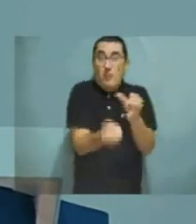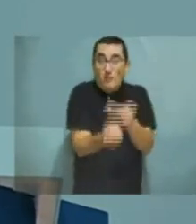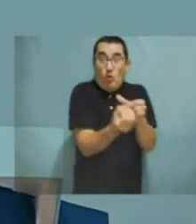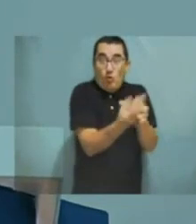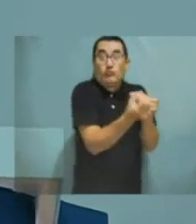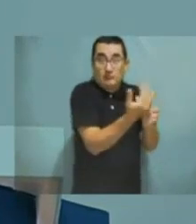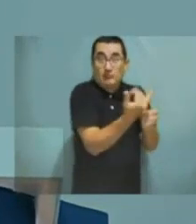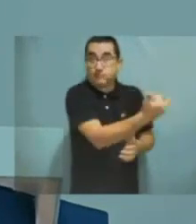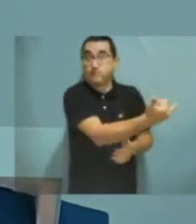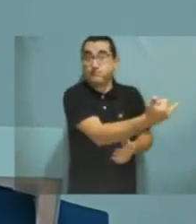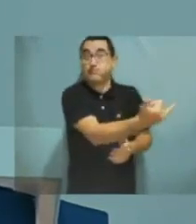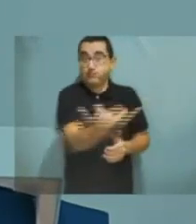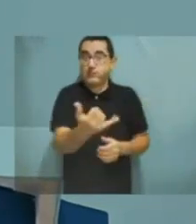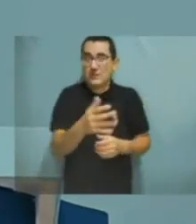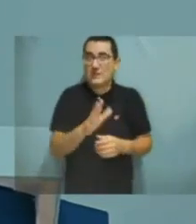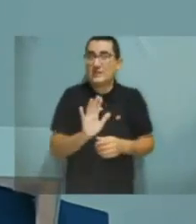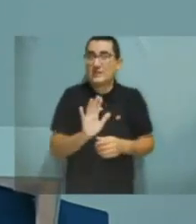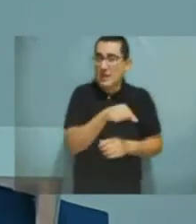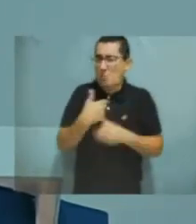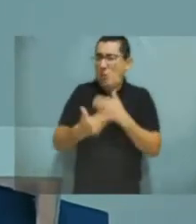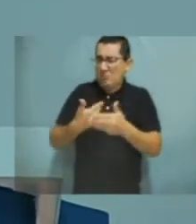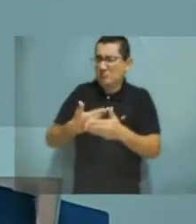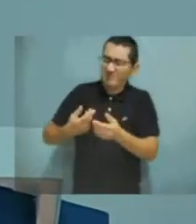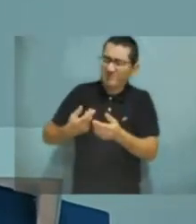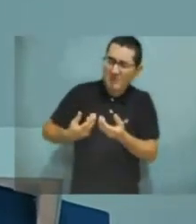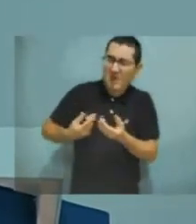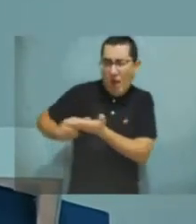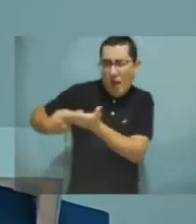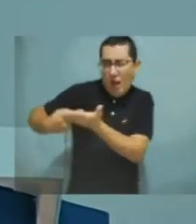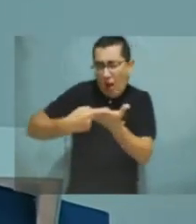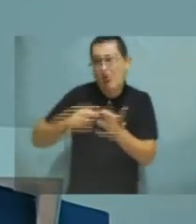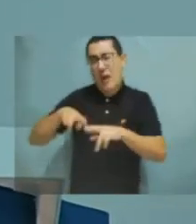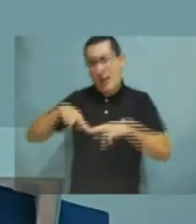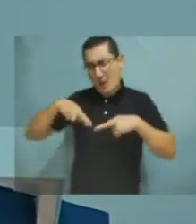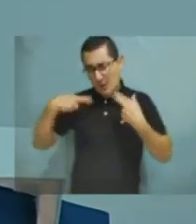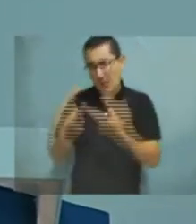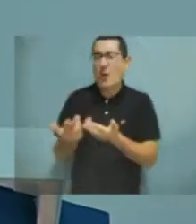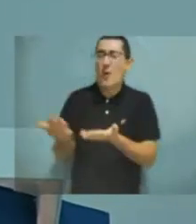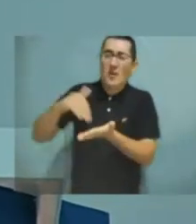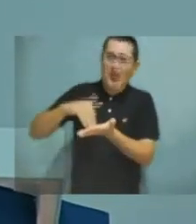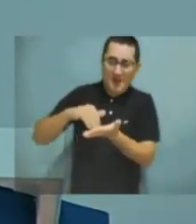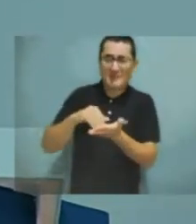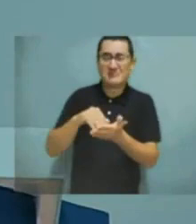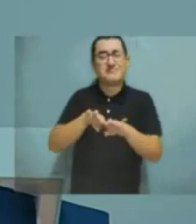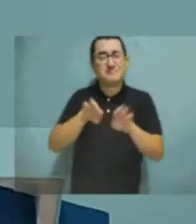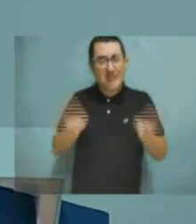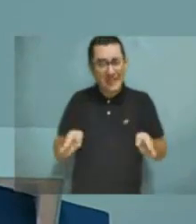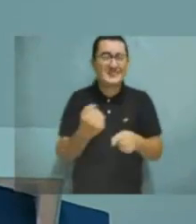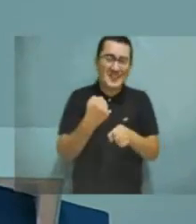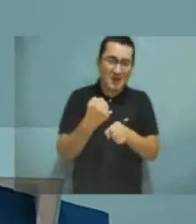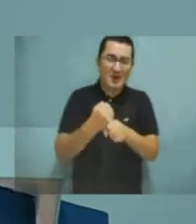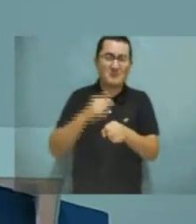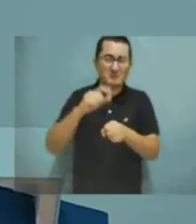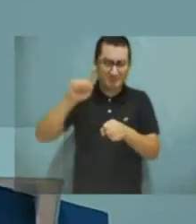we are going to continue to meet in different working tables with them the next year.